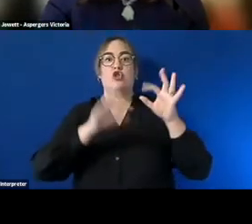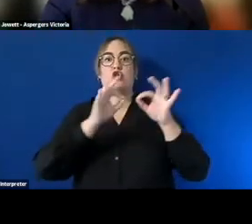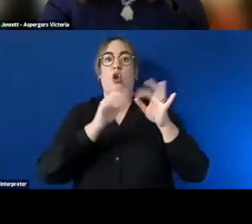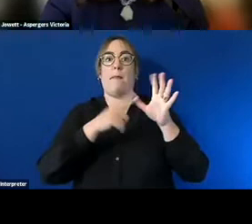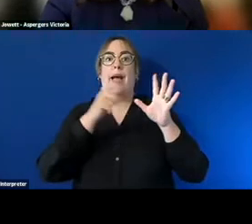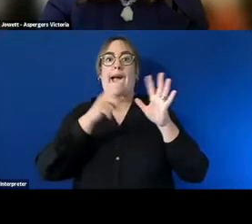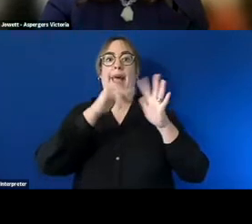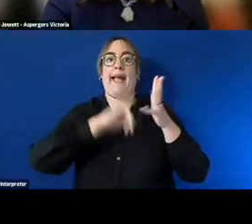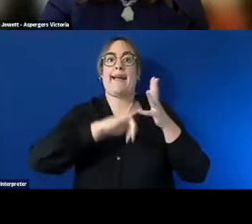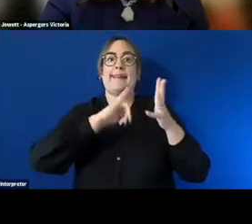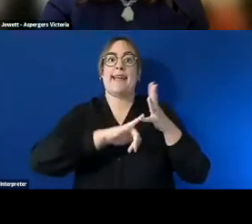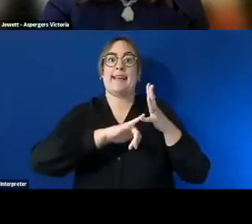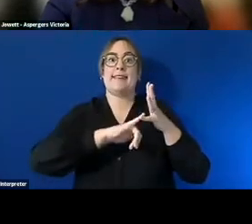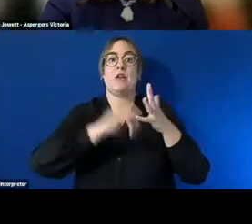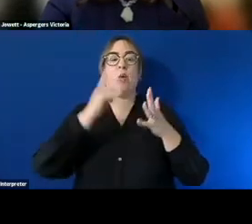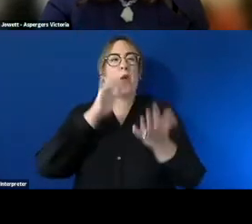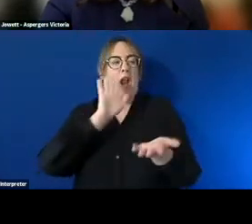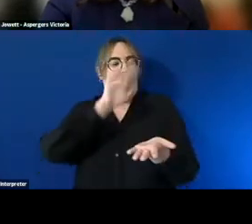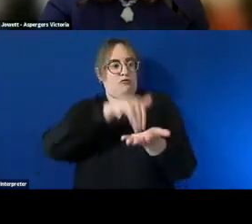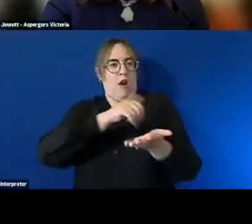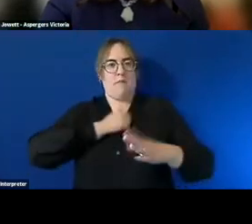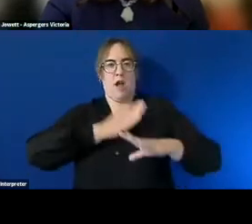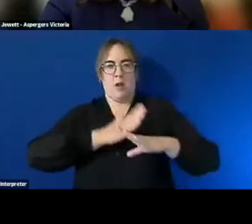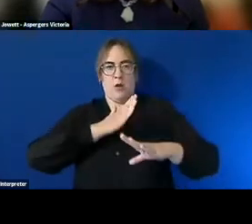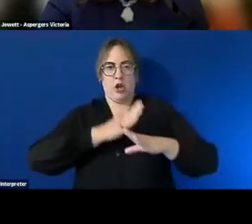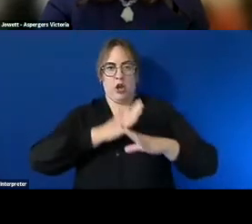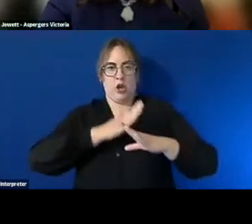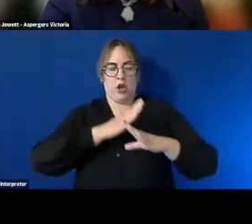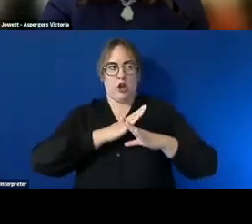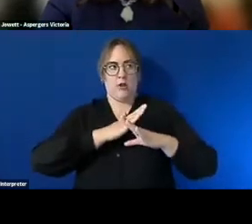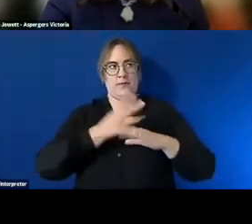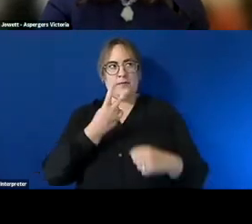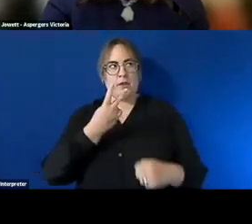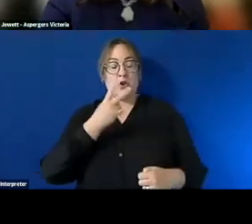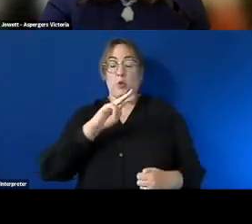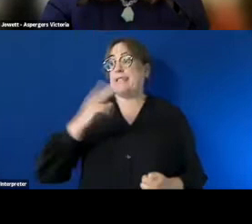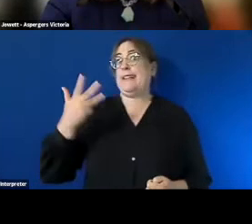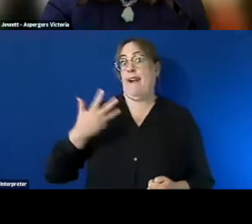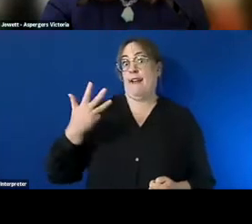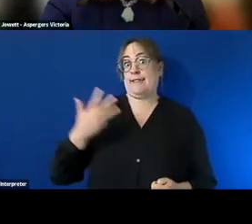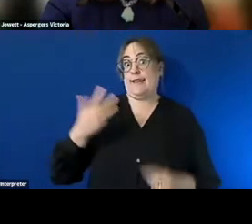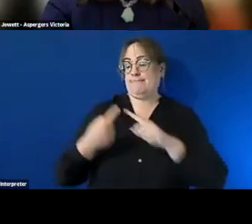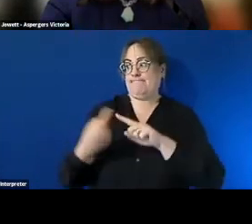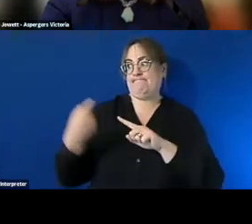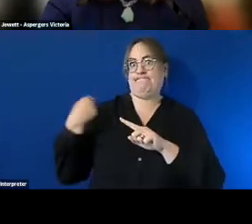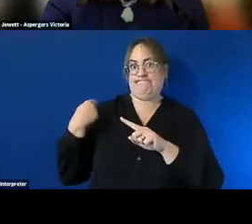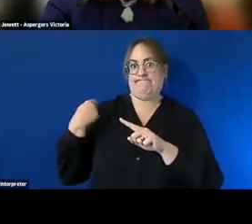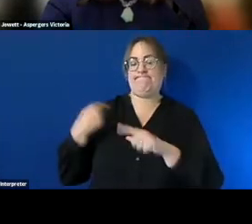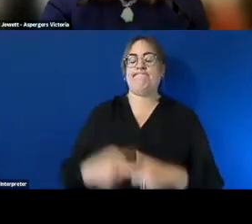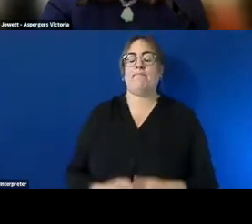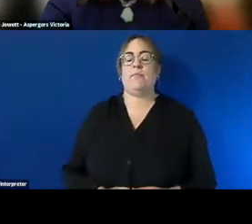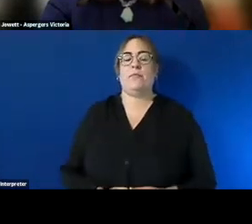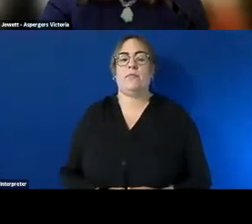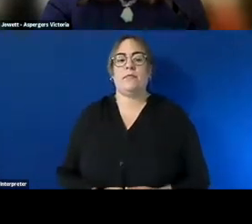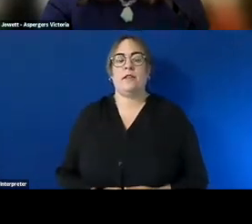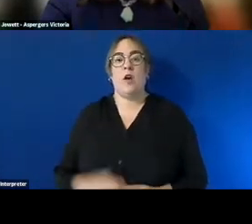back not long after i started uh working at the department of health in 2019 um i found that